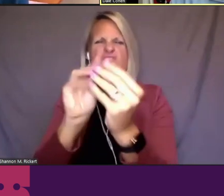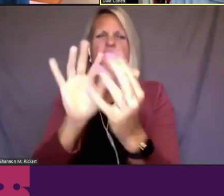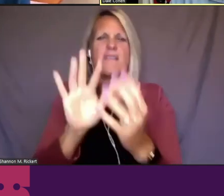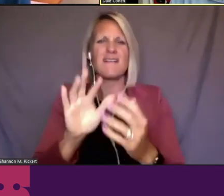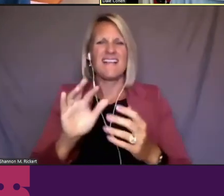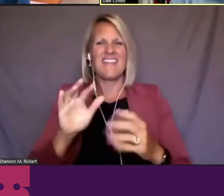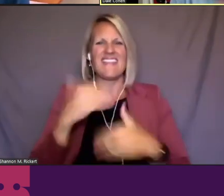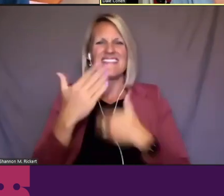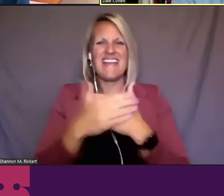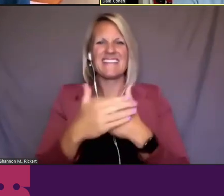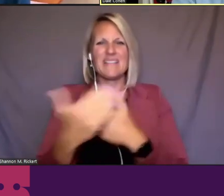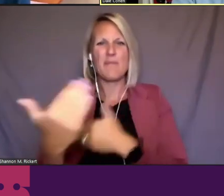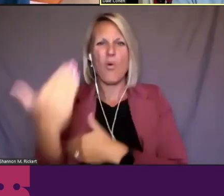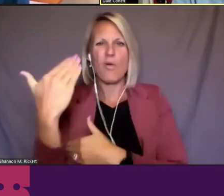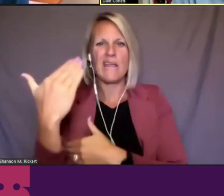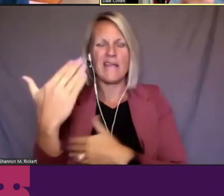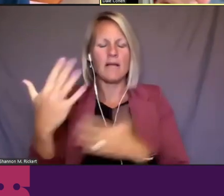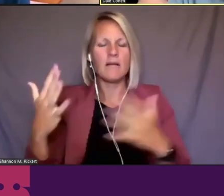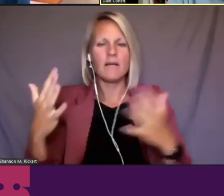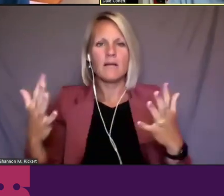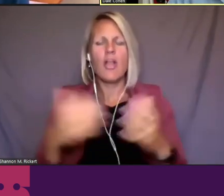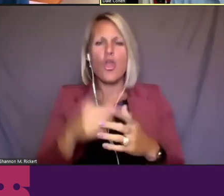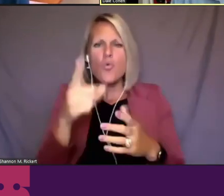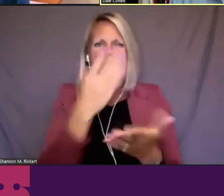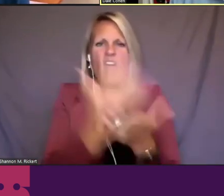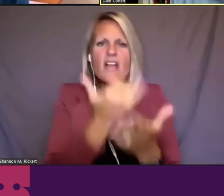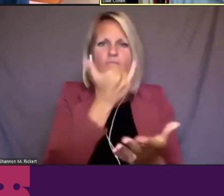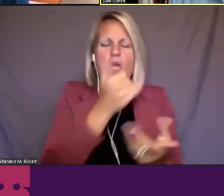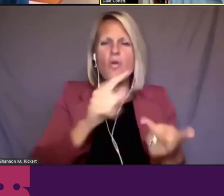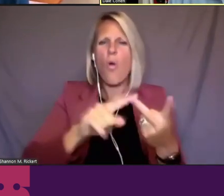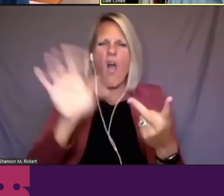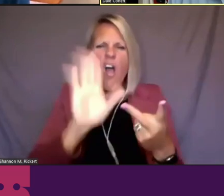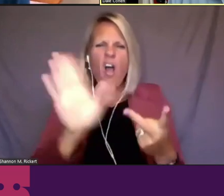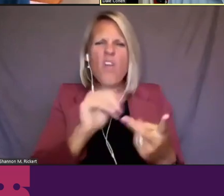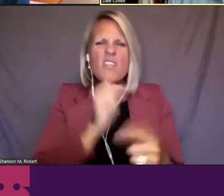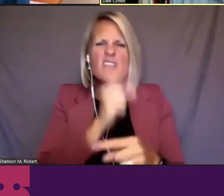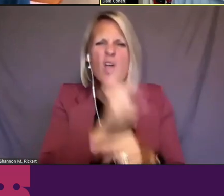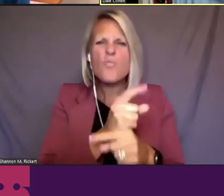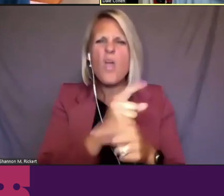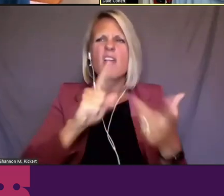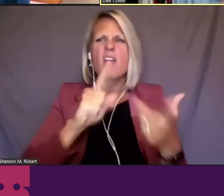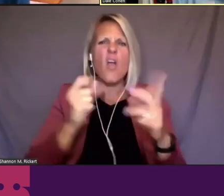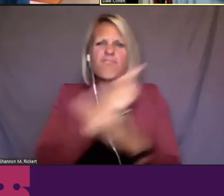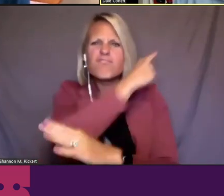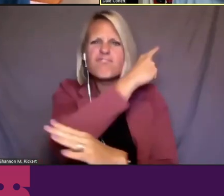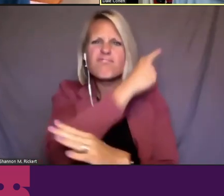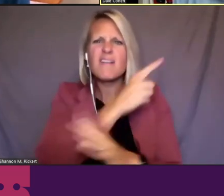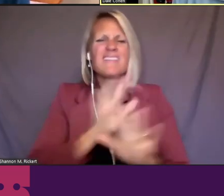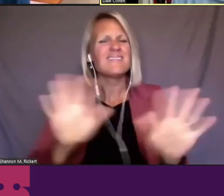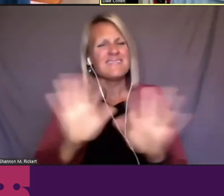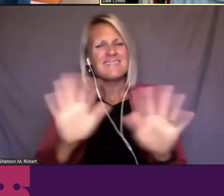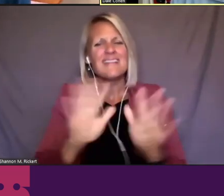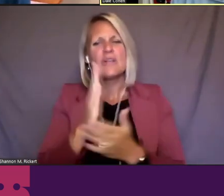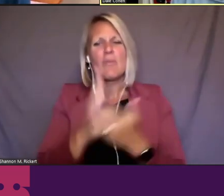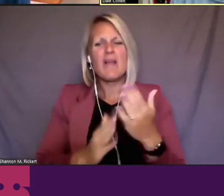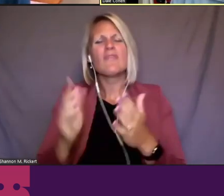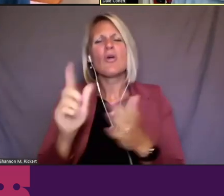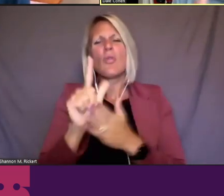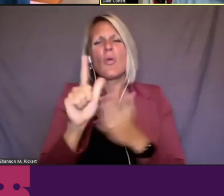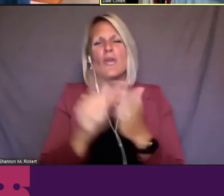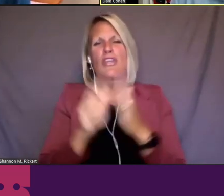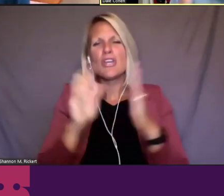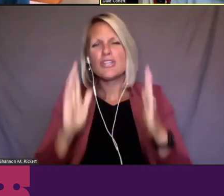quarterbacks, who say you got this fact wrong, or you got that fact wrong. And so part of our process as lawyers,